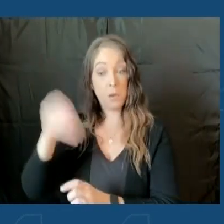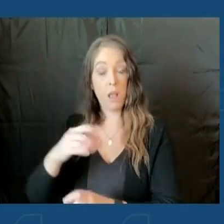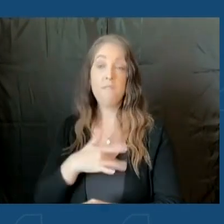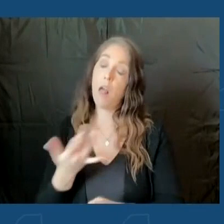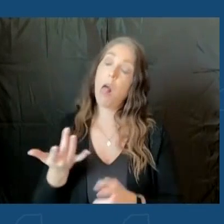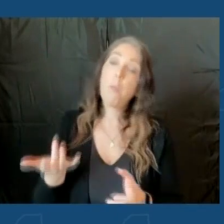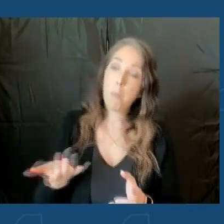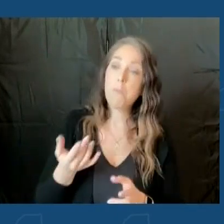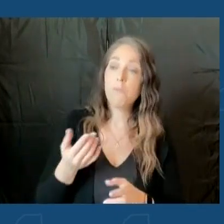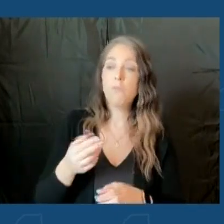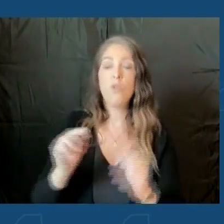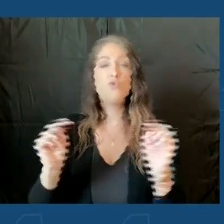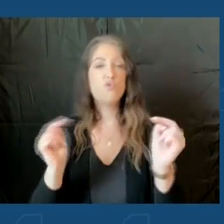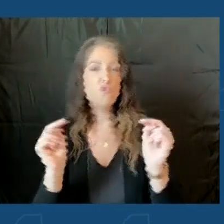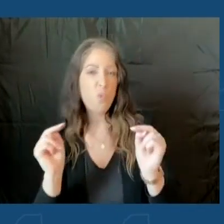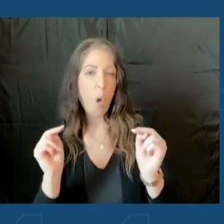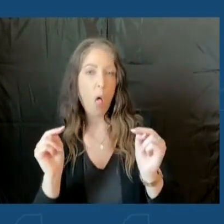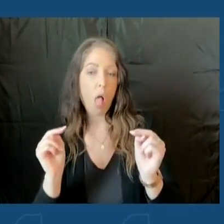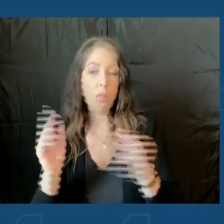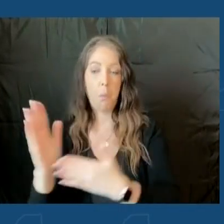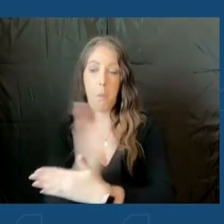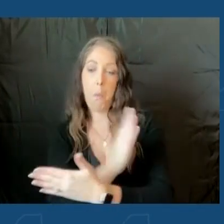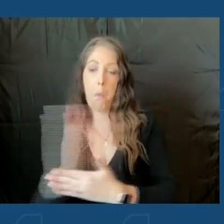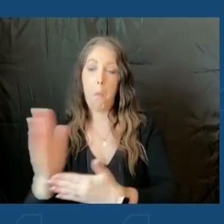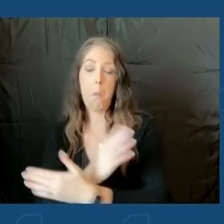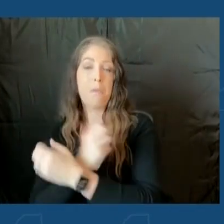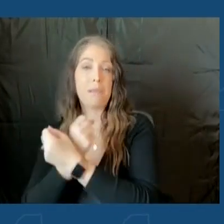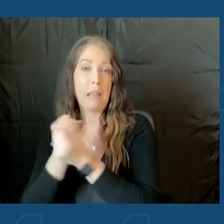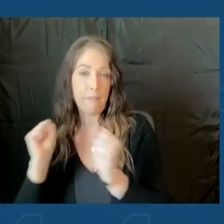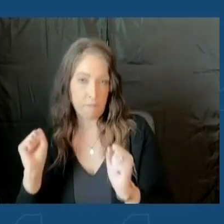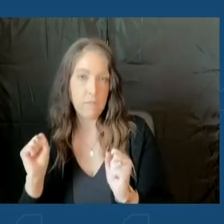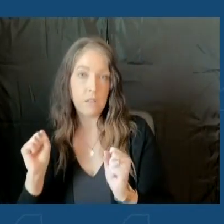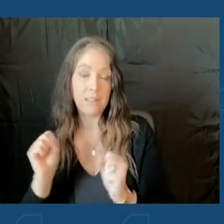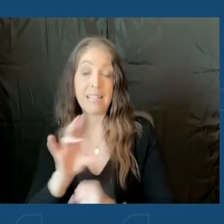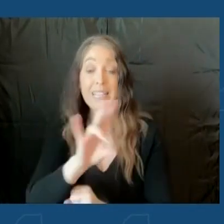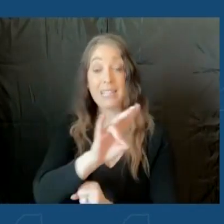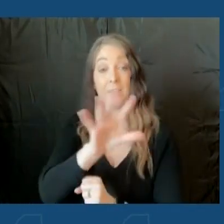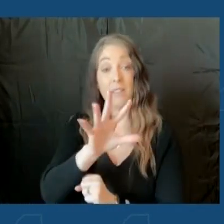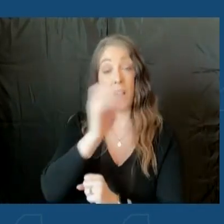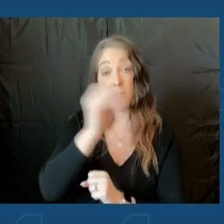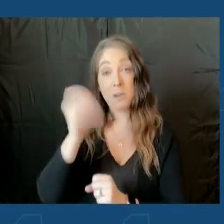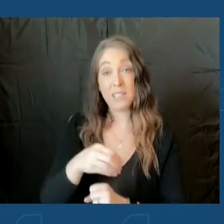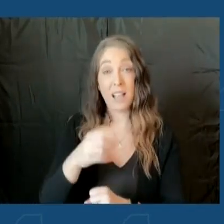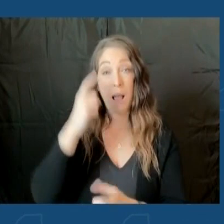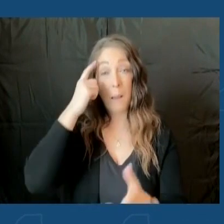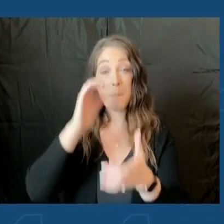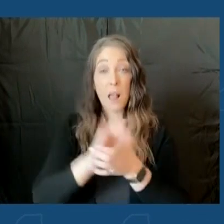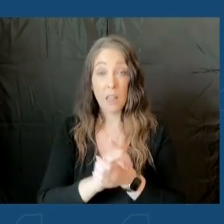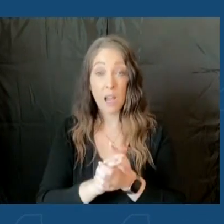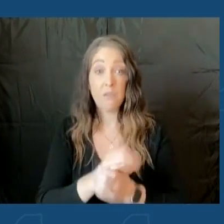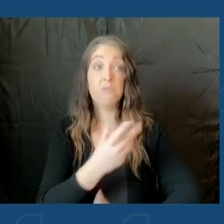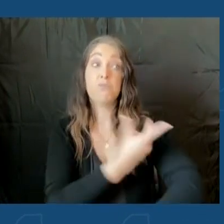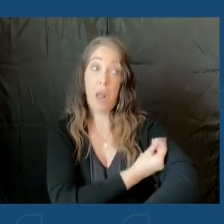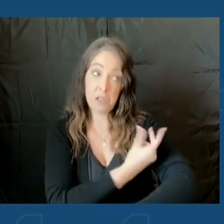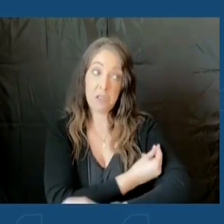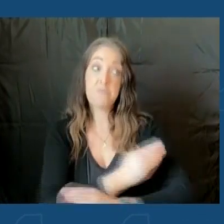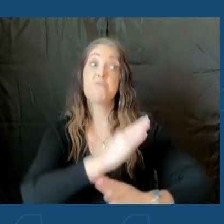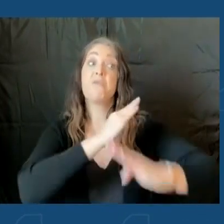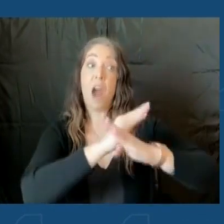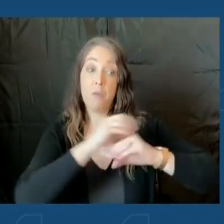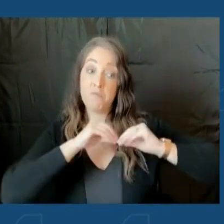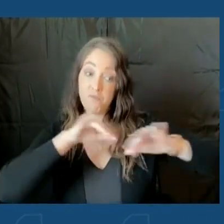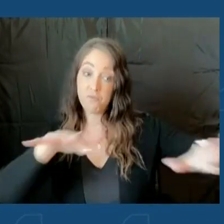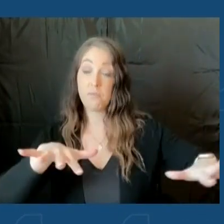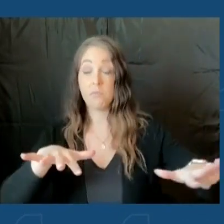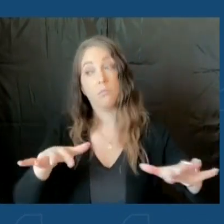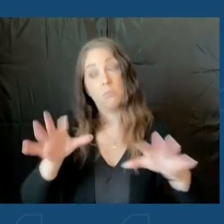between neutral to very safe. And about 75% still believe in the ability of vaccines to prevent transmission. That's important